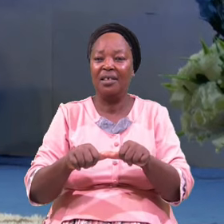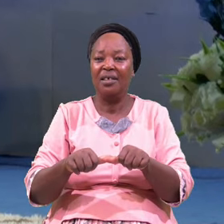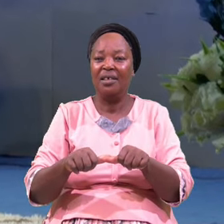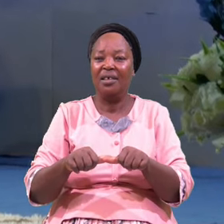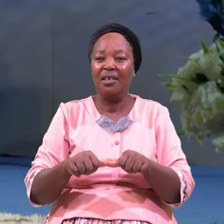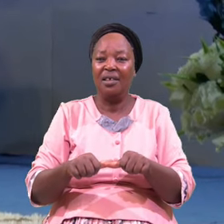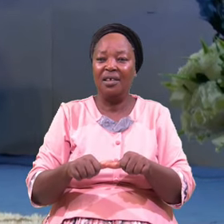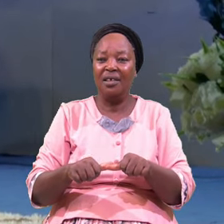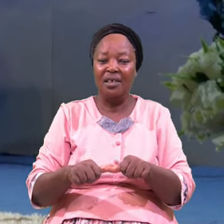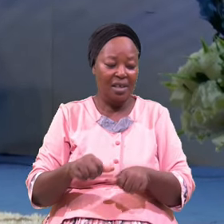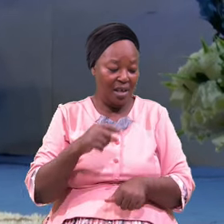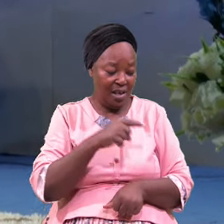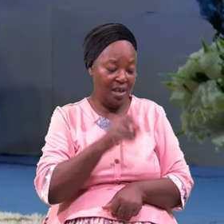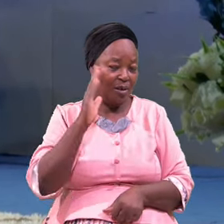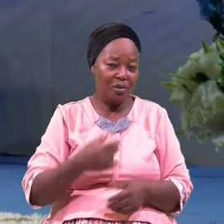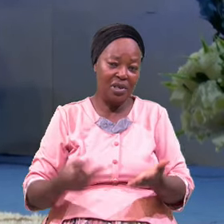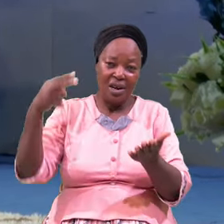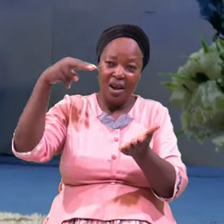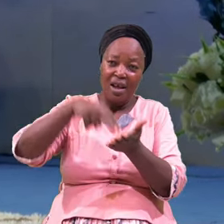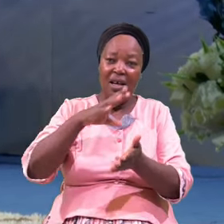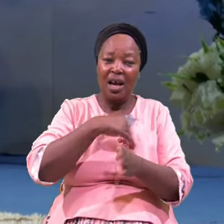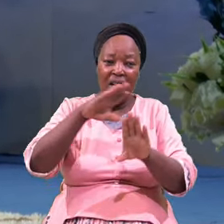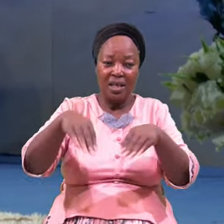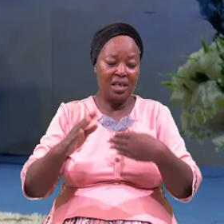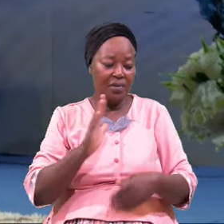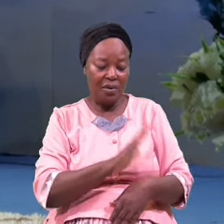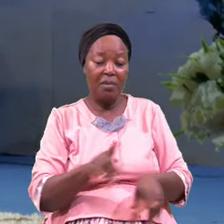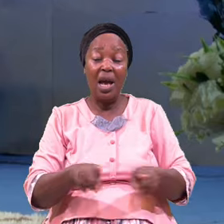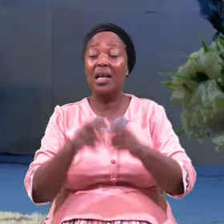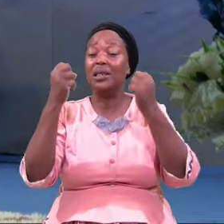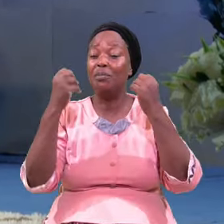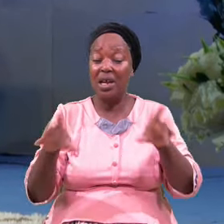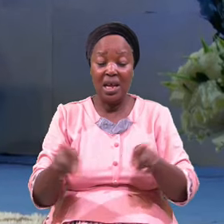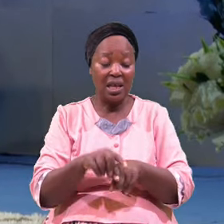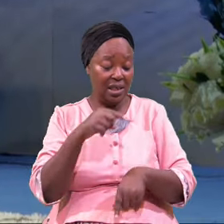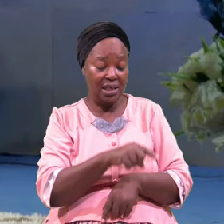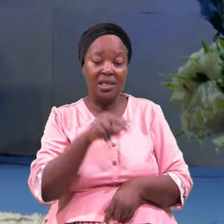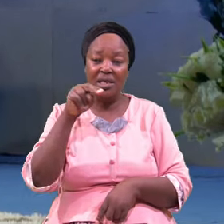They Will Rise And Give Him As Many As Many He Needed